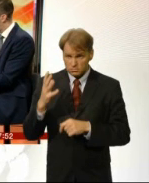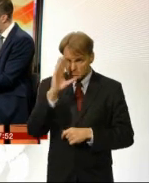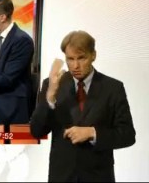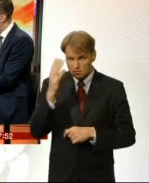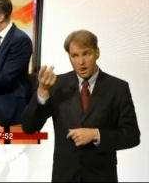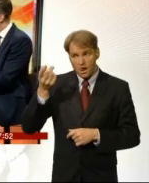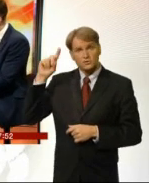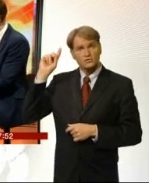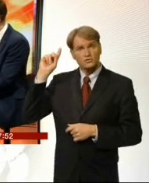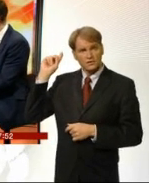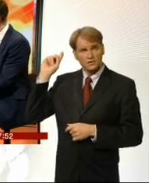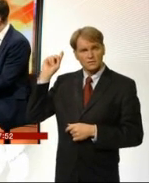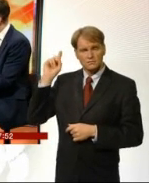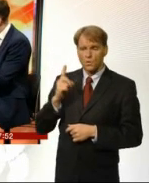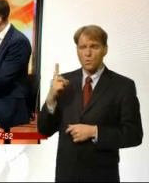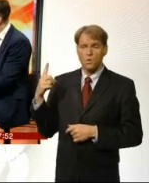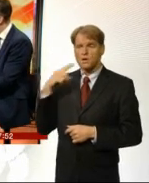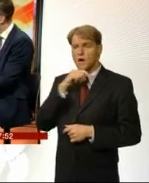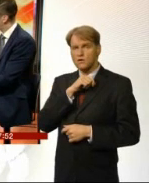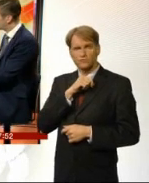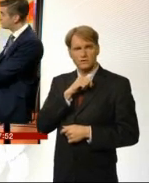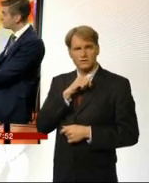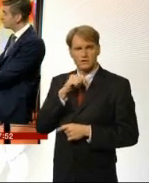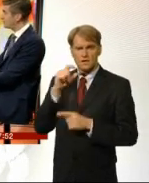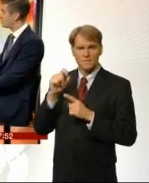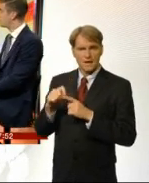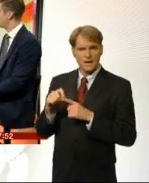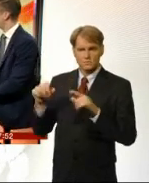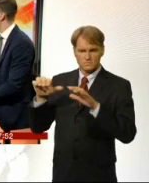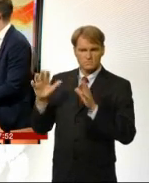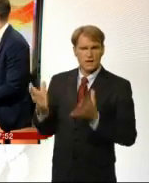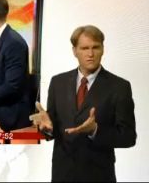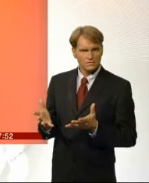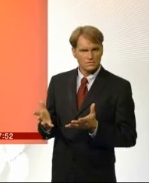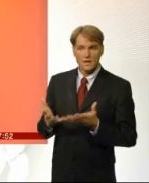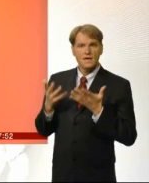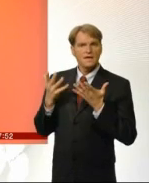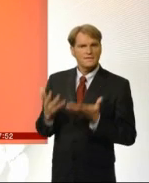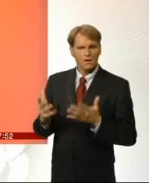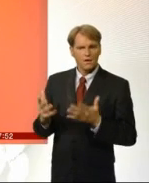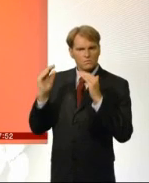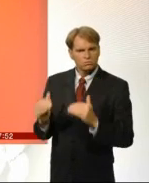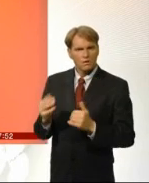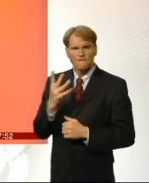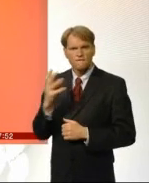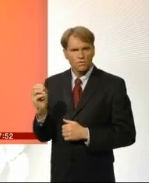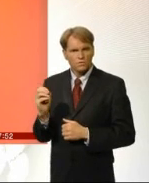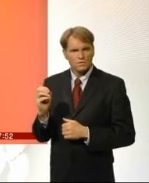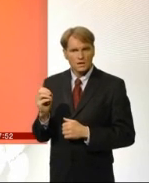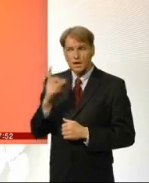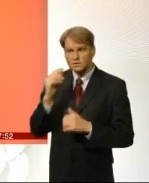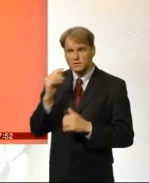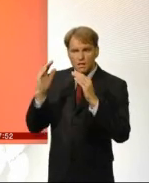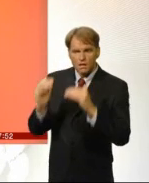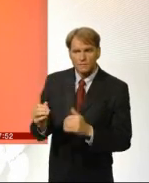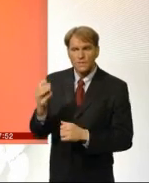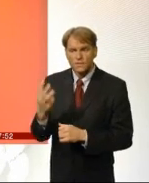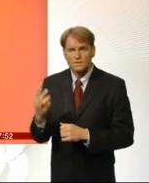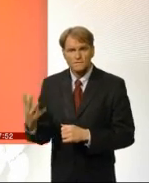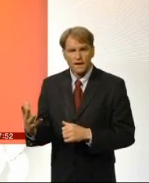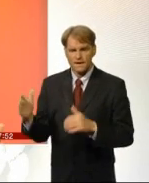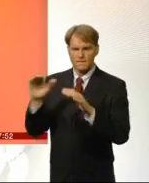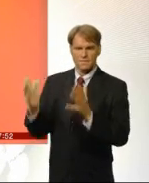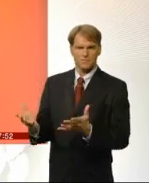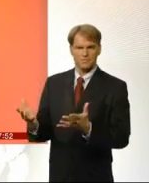about 40. Going to 35 that extra five dollars doesn't seem like a big leap does it? and you know it's not at all infeasible.